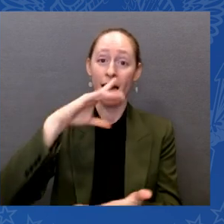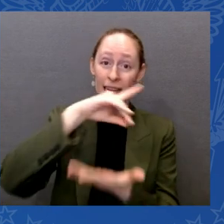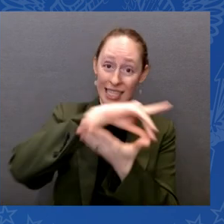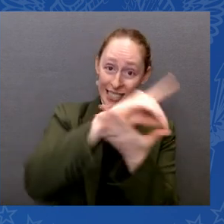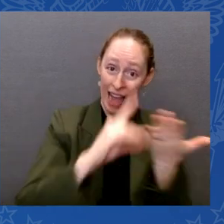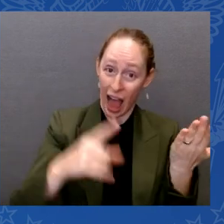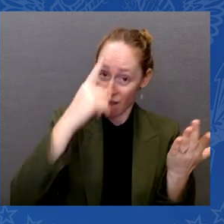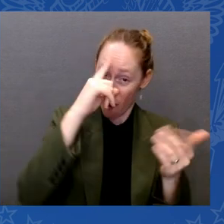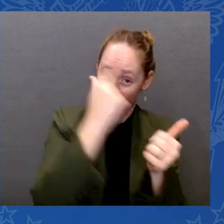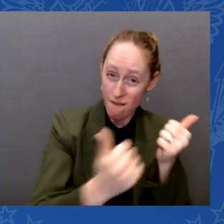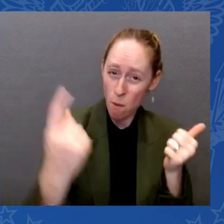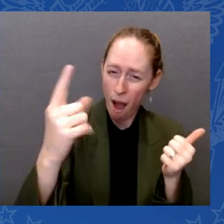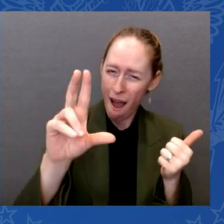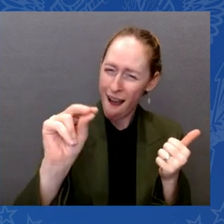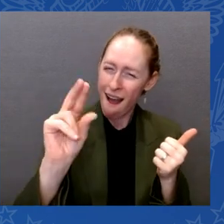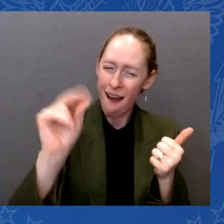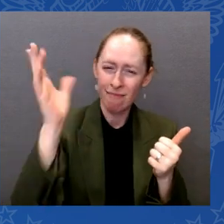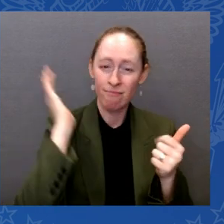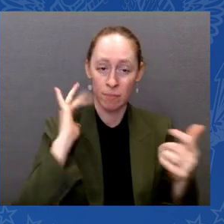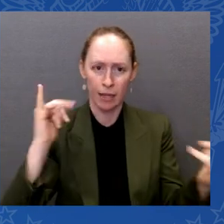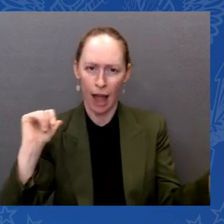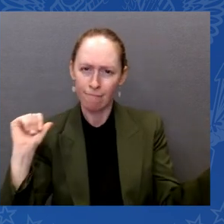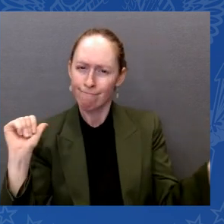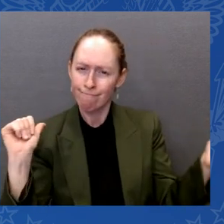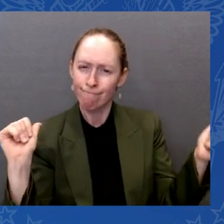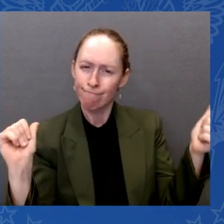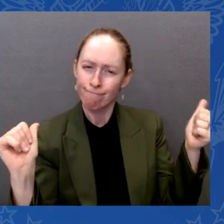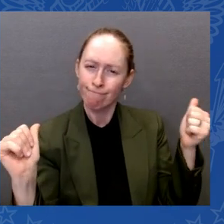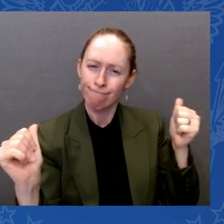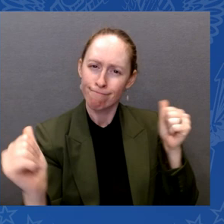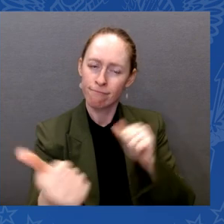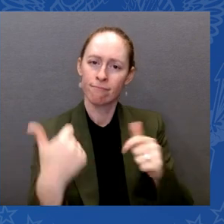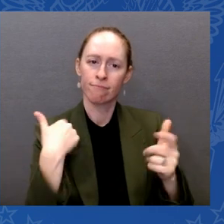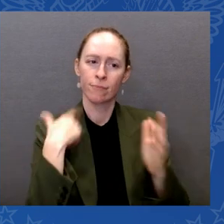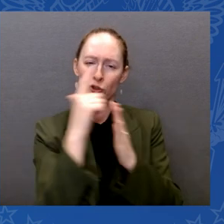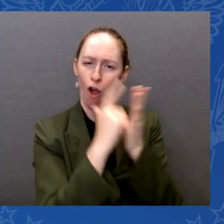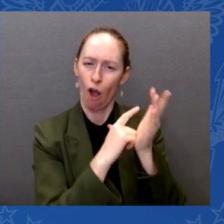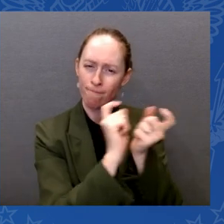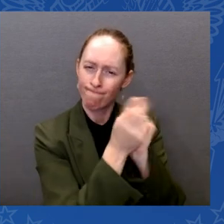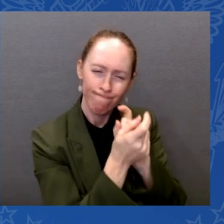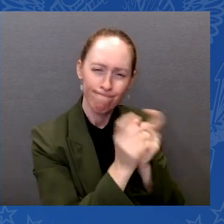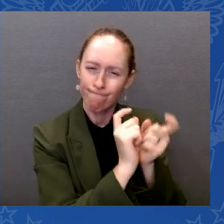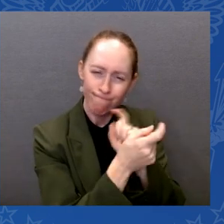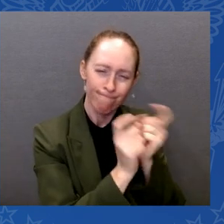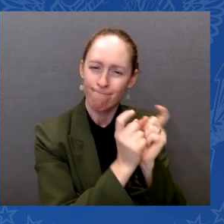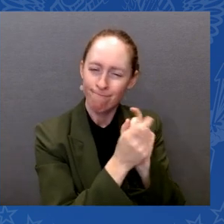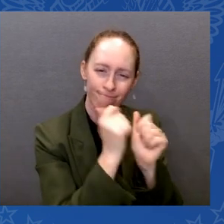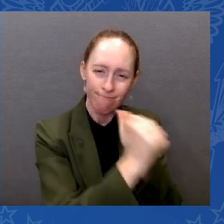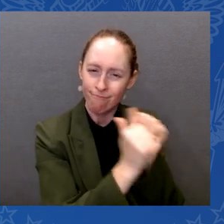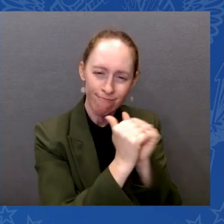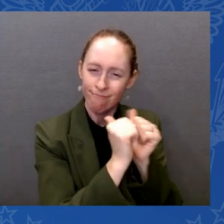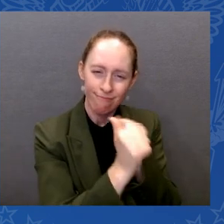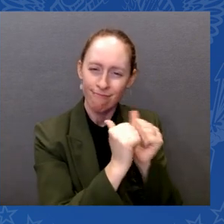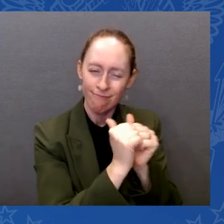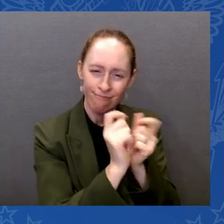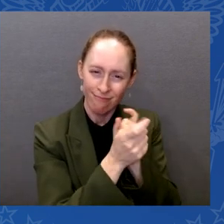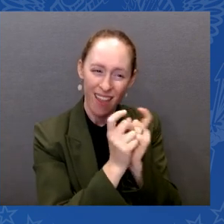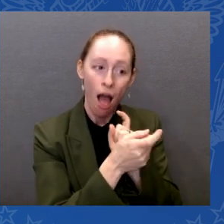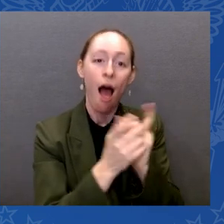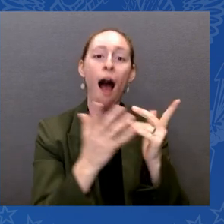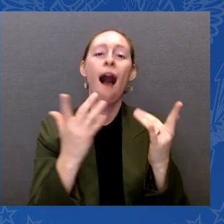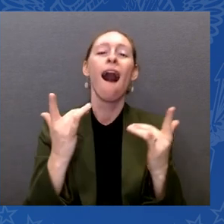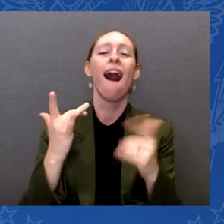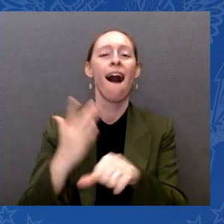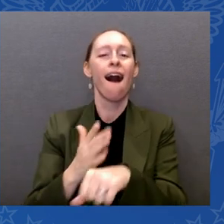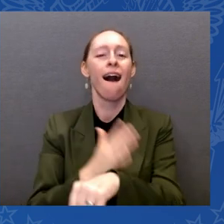then we changed the law. You know, it's the key to equality, opportunity and independence. Tammy and Jim have